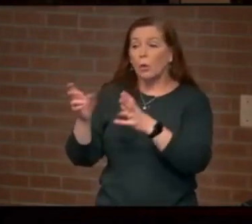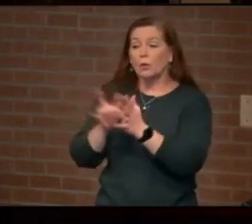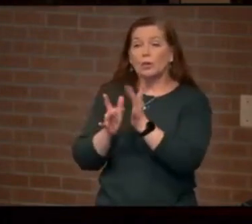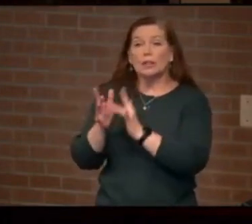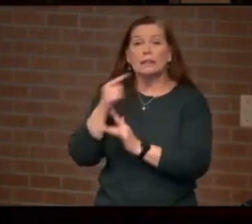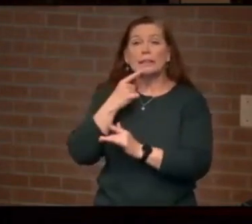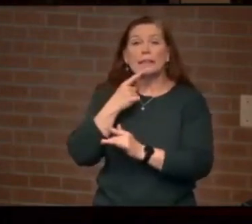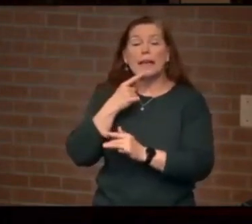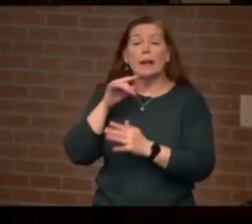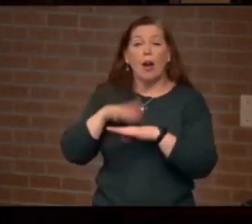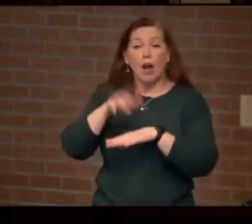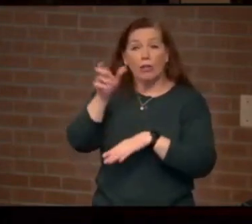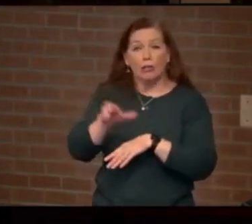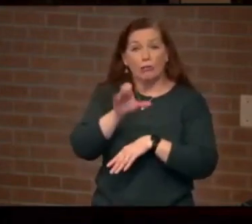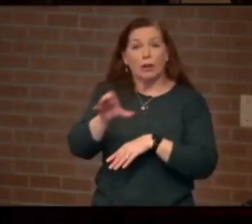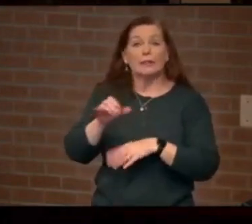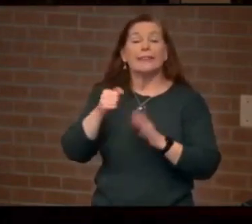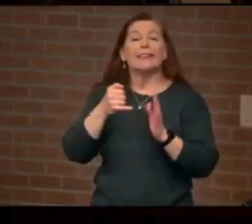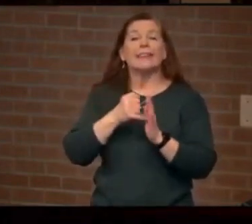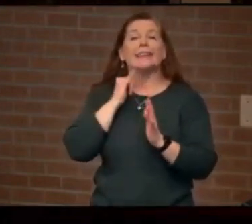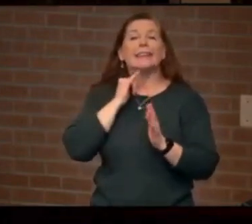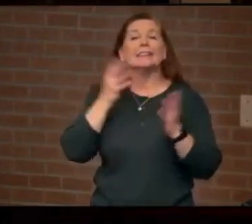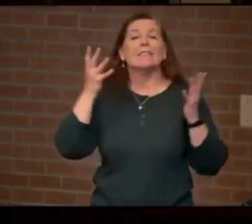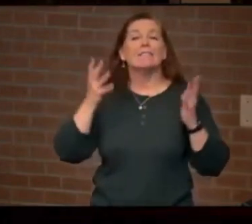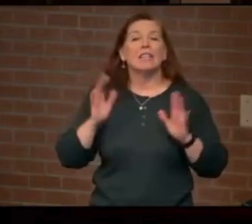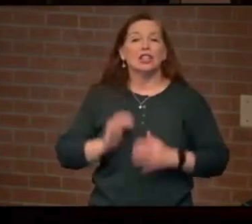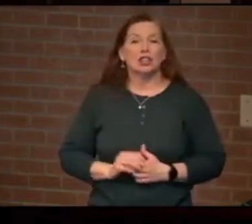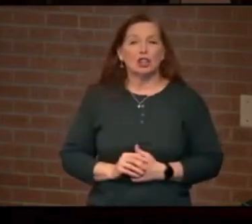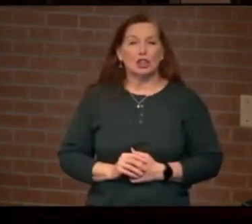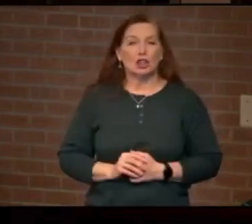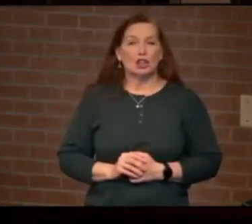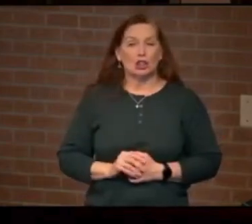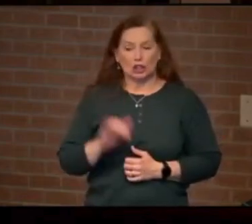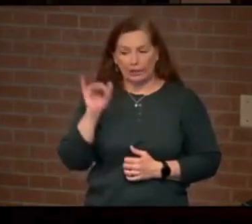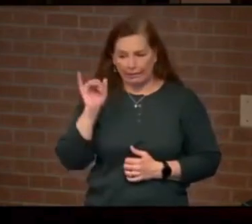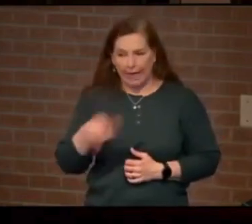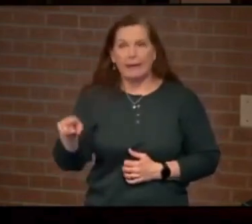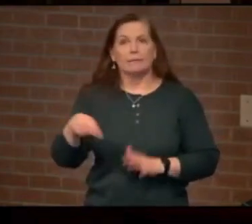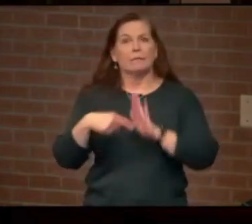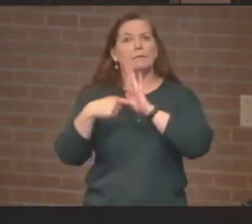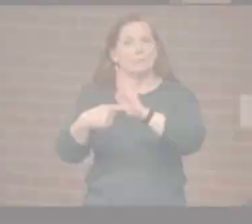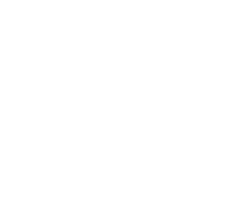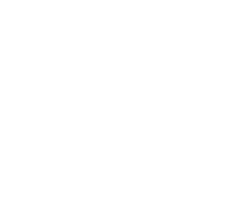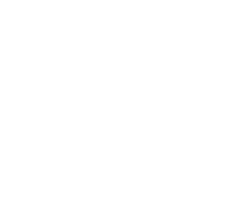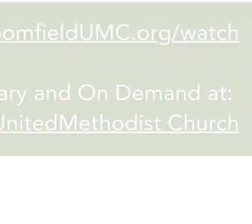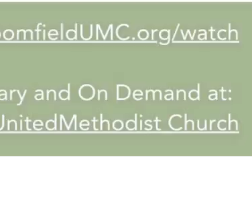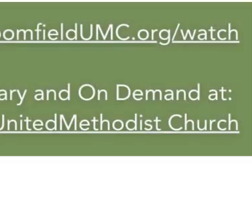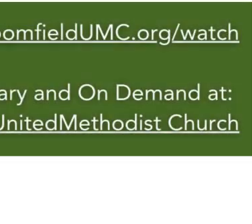saying on the cross, it is finished. That points to that concept of fulfillment. brilliant.